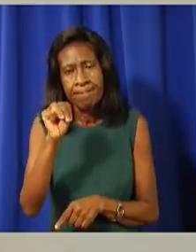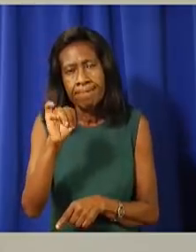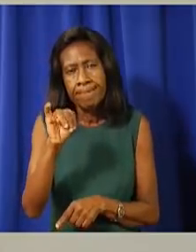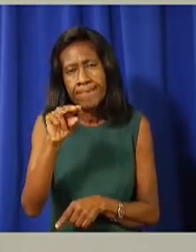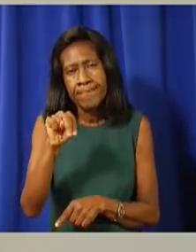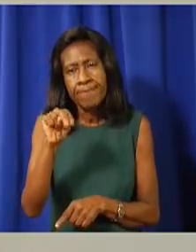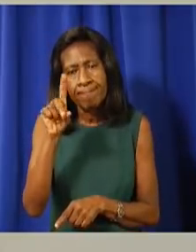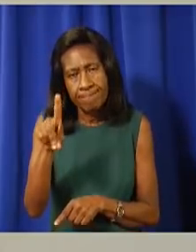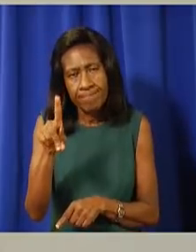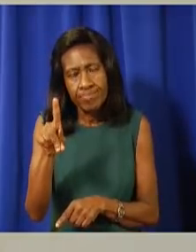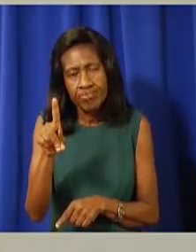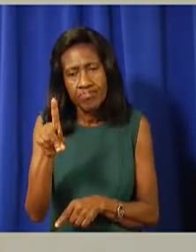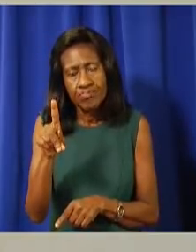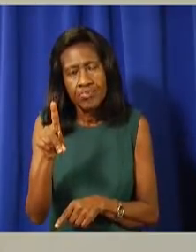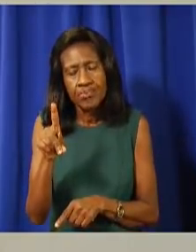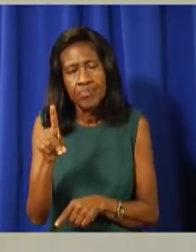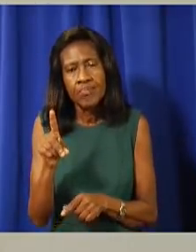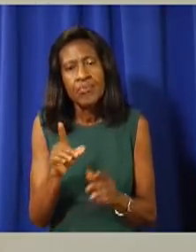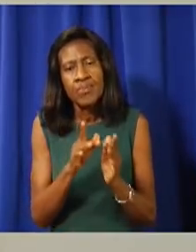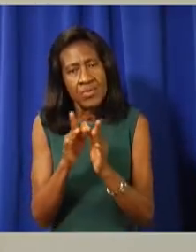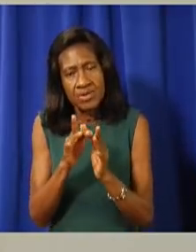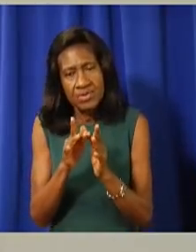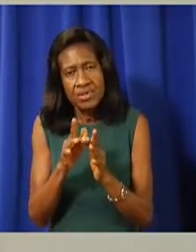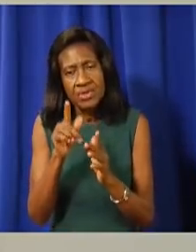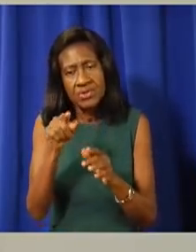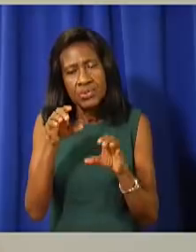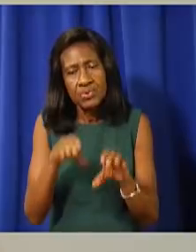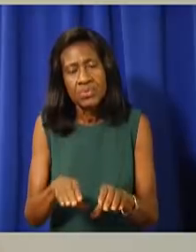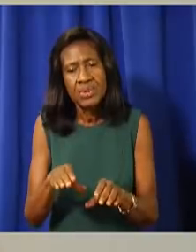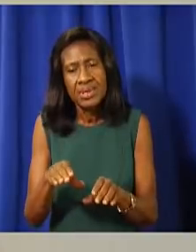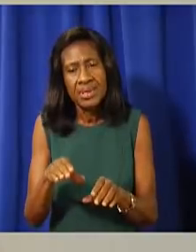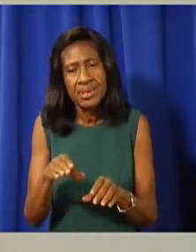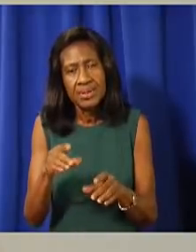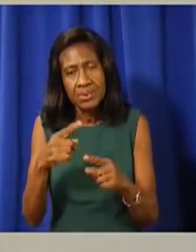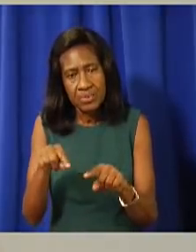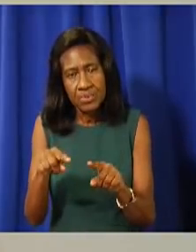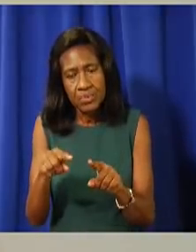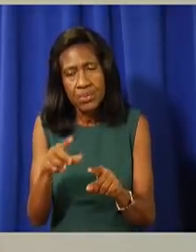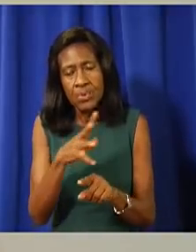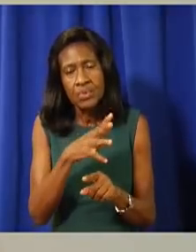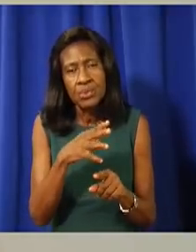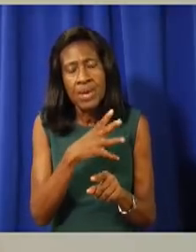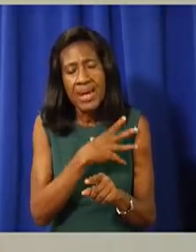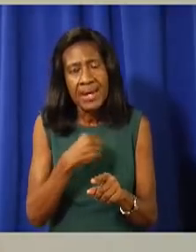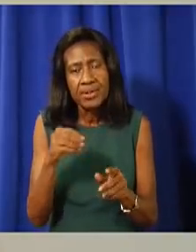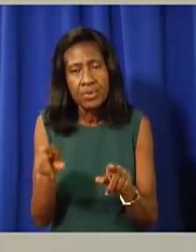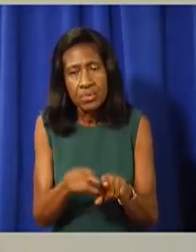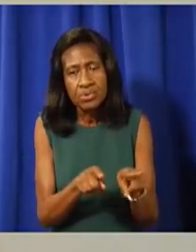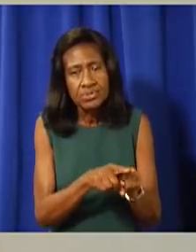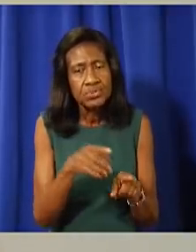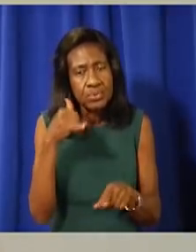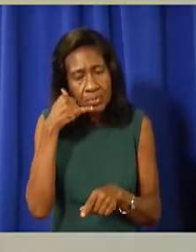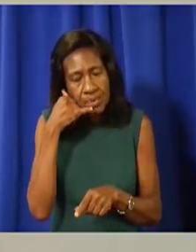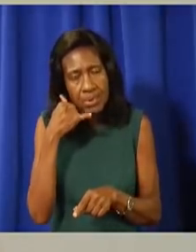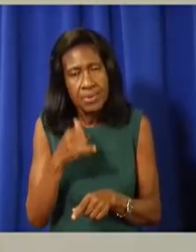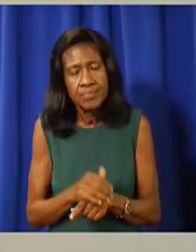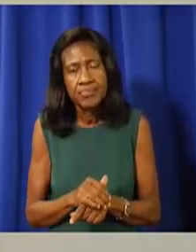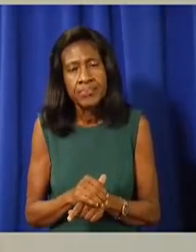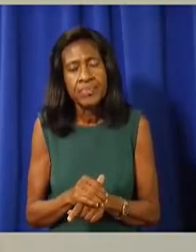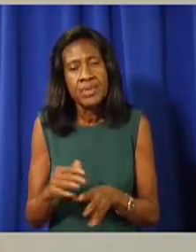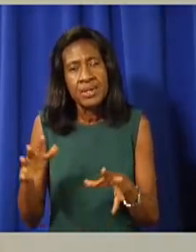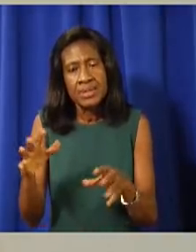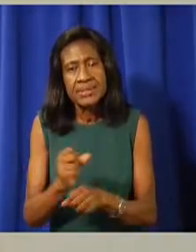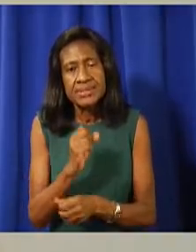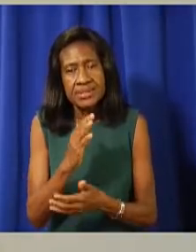a beautiful country that we call home with people we care about. Take some time and enjoy nature.